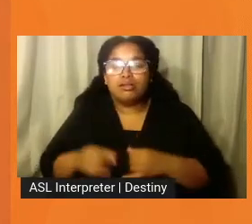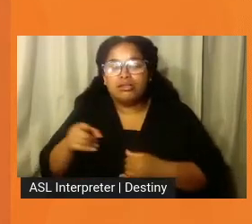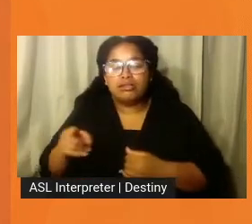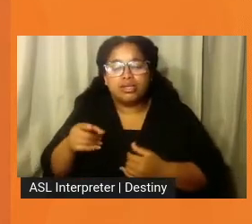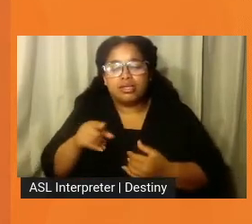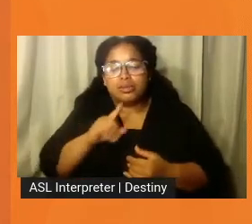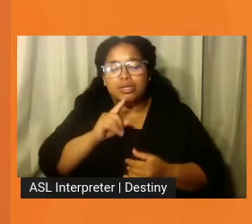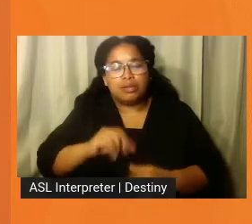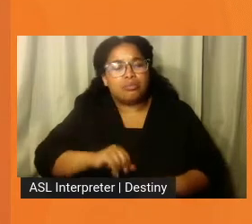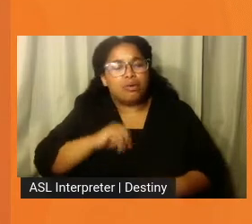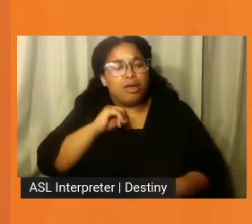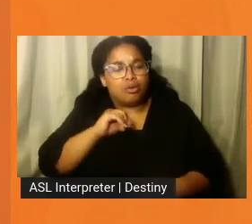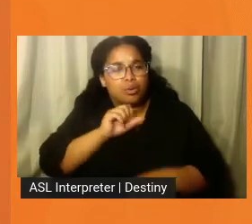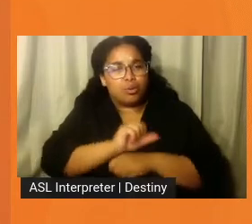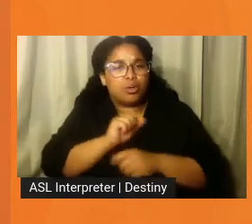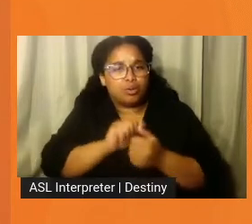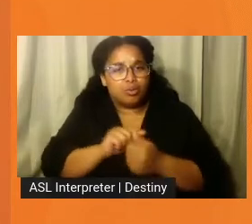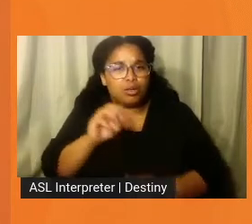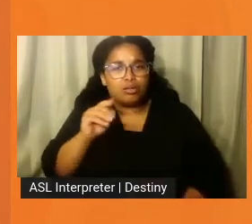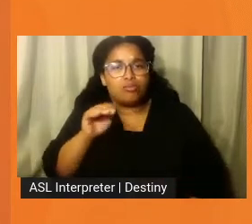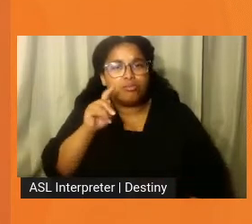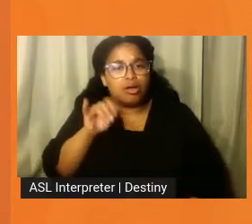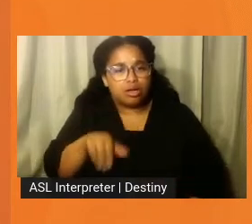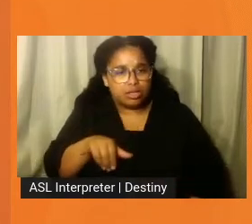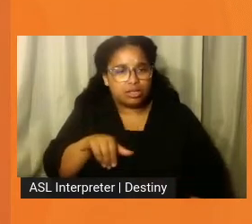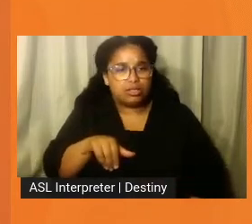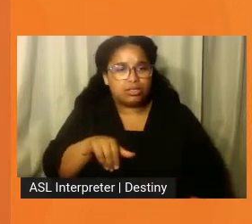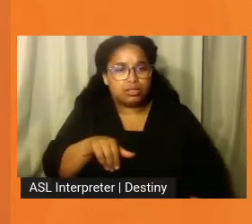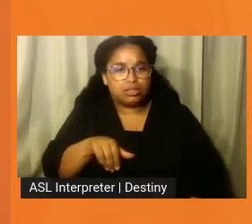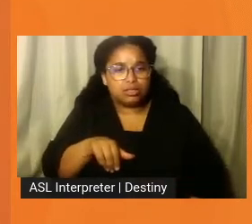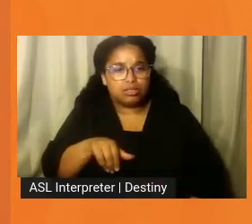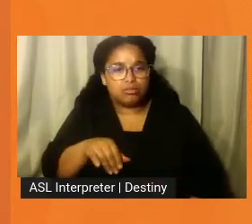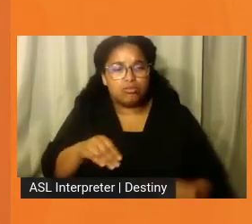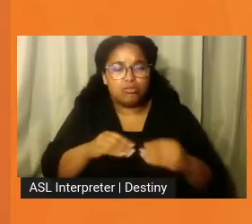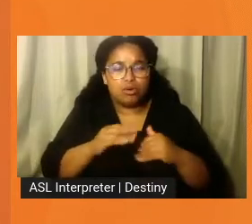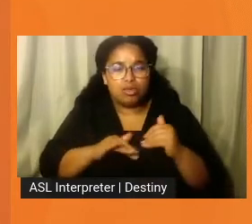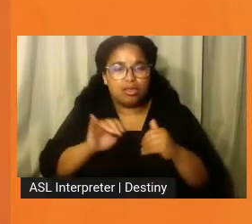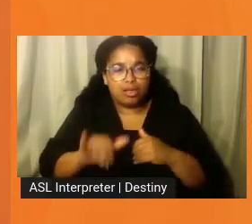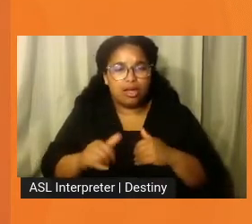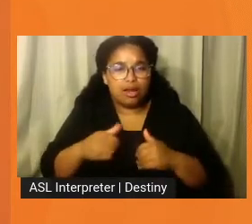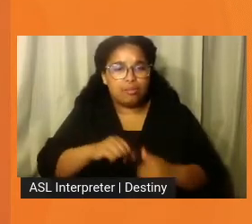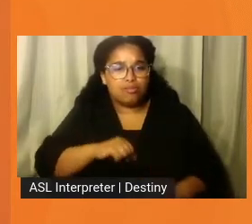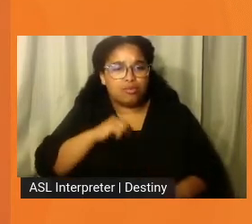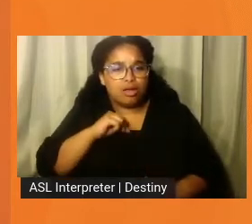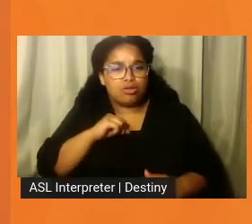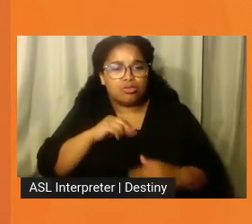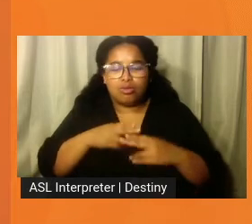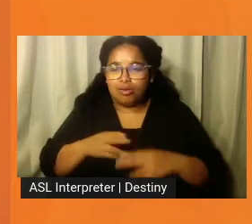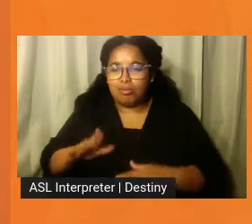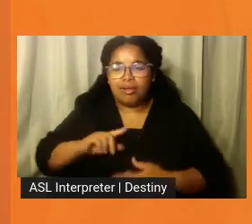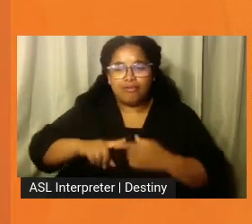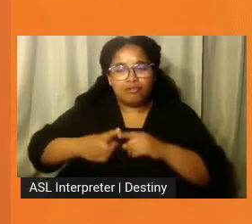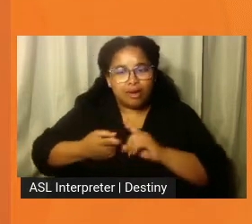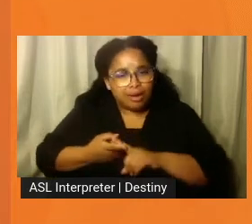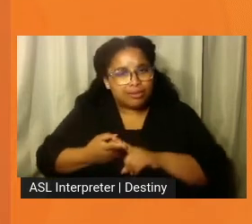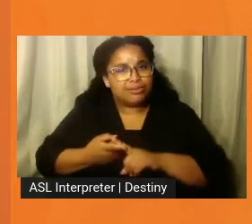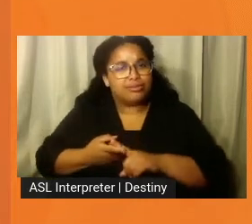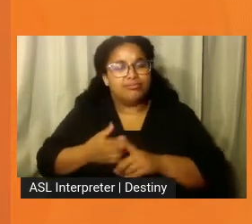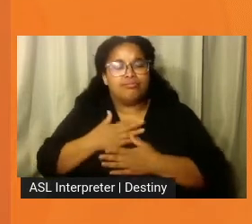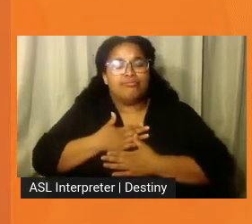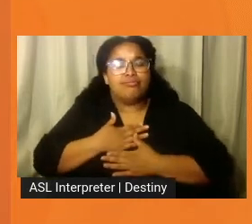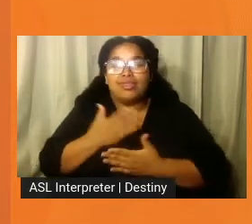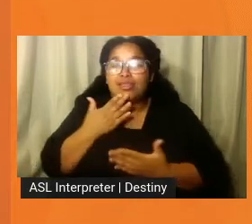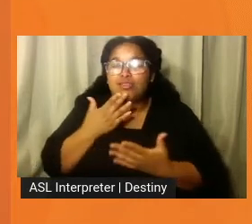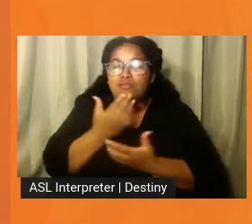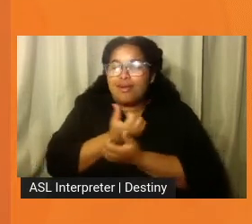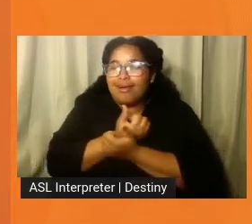very proud to work with Marty, but more than that, I'm proud to call him my friend. Thank you, Marty, for all that